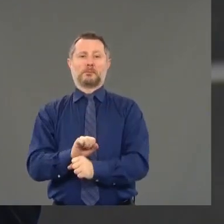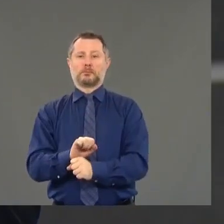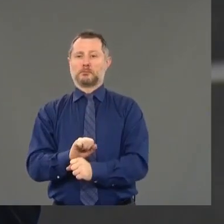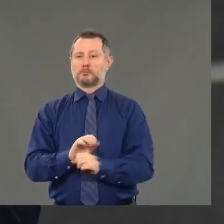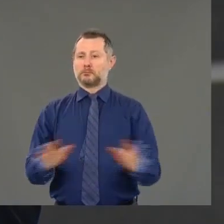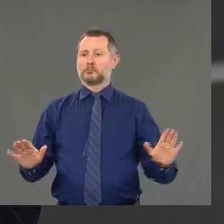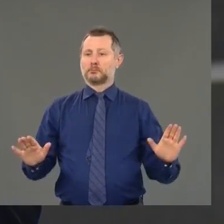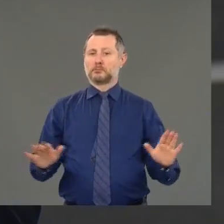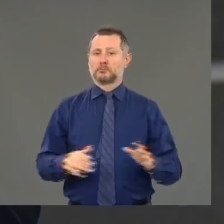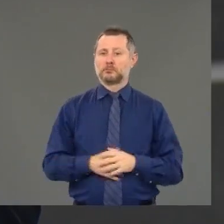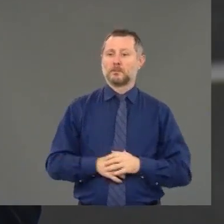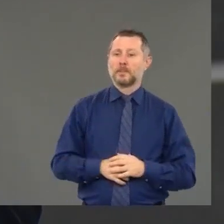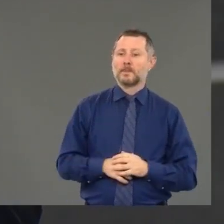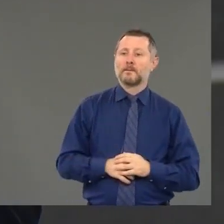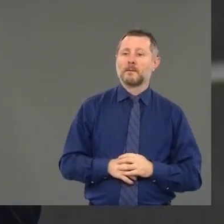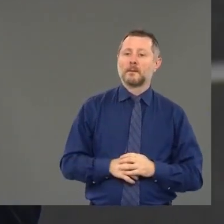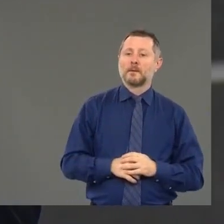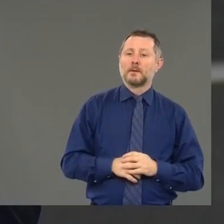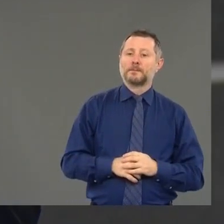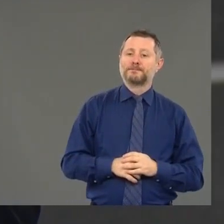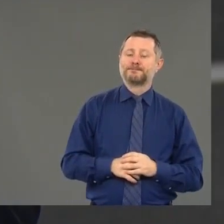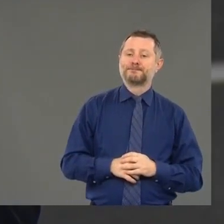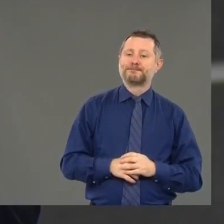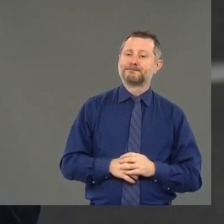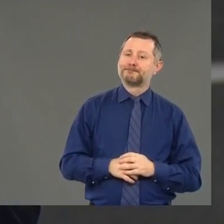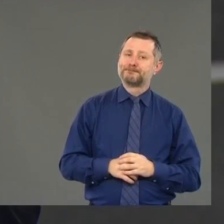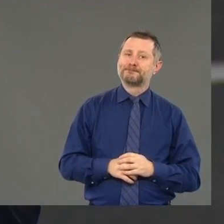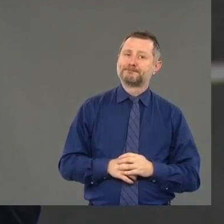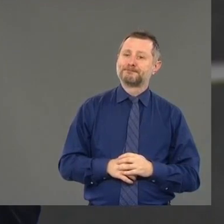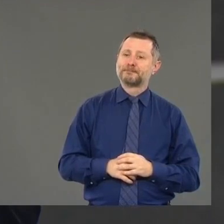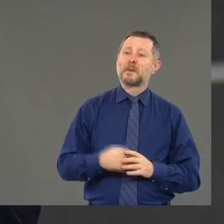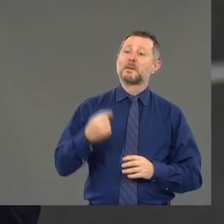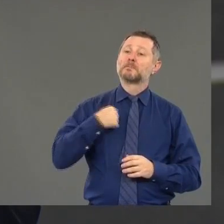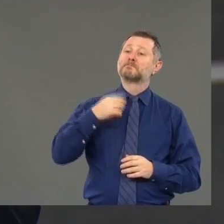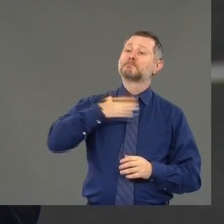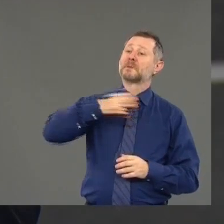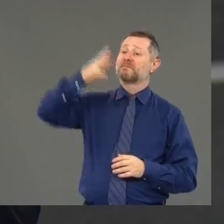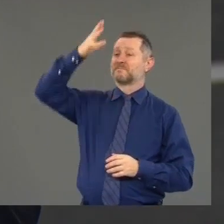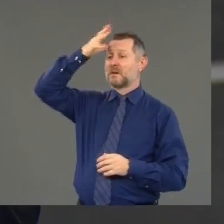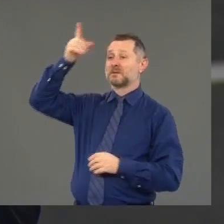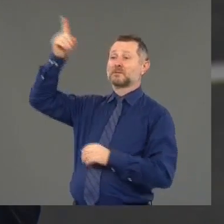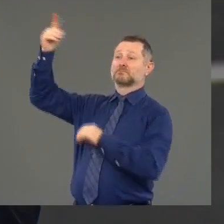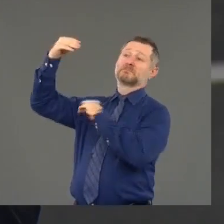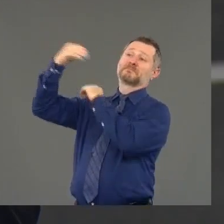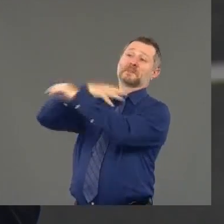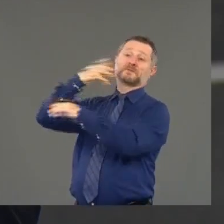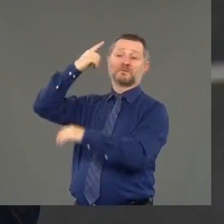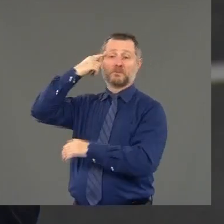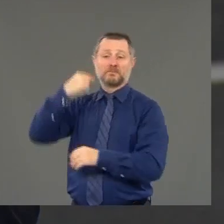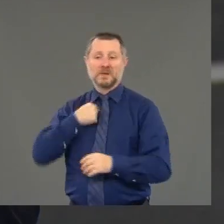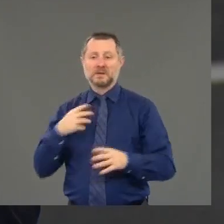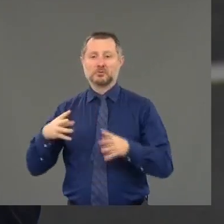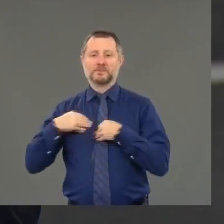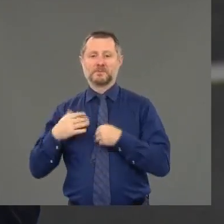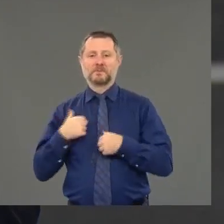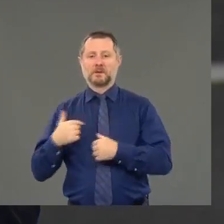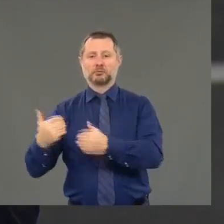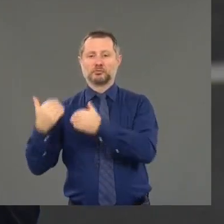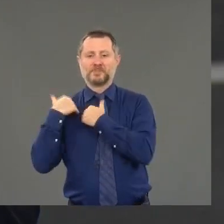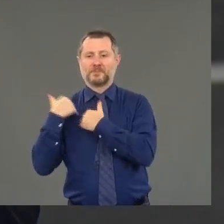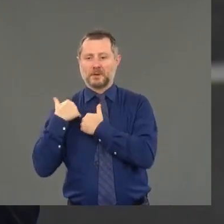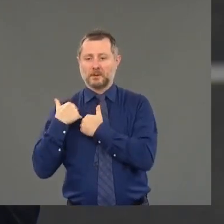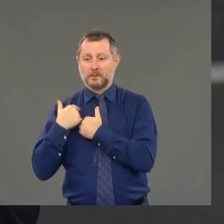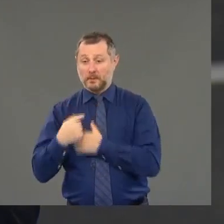I, my father's advice to me, take responsibility on it. I have